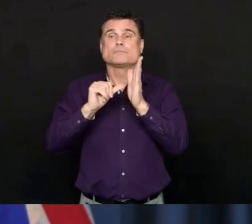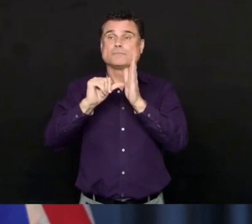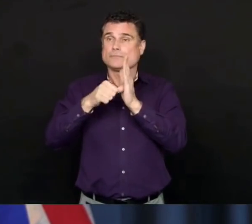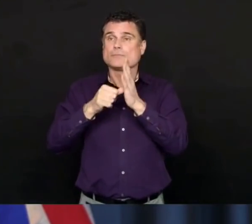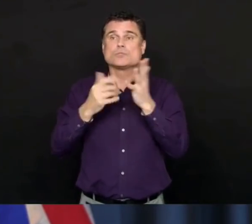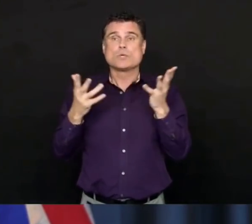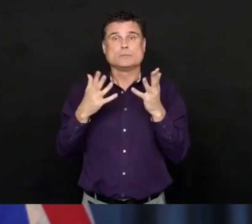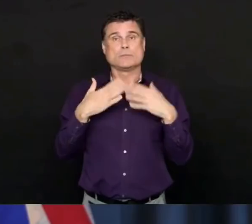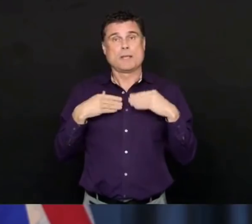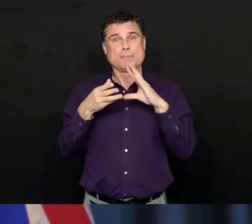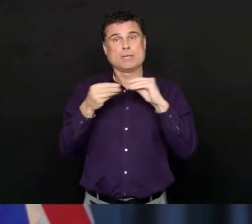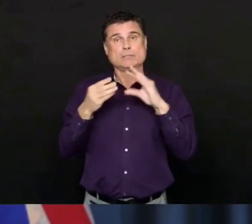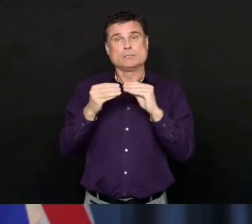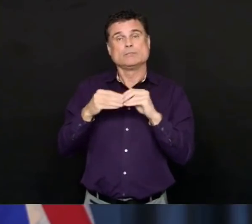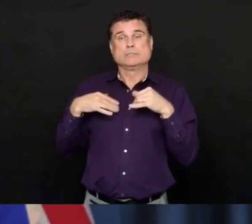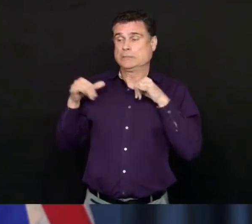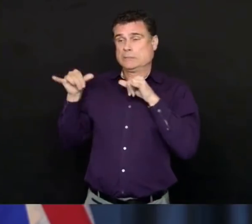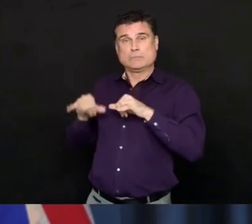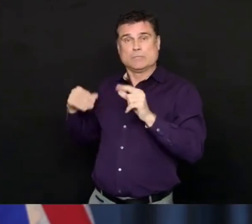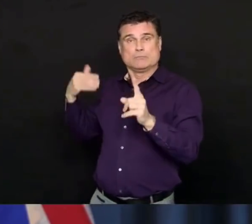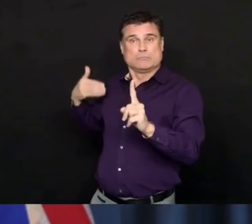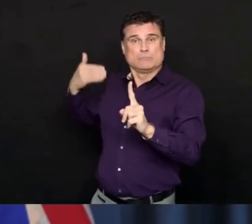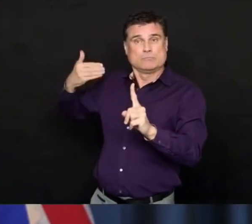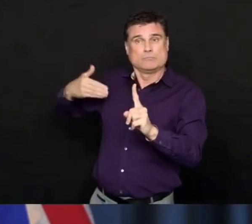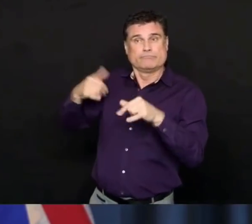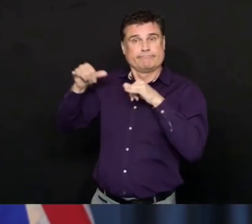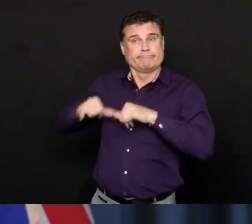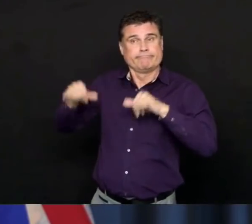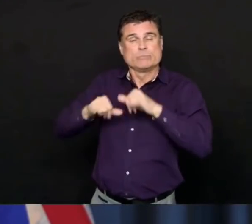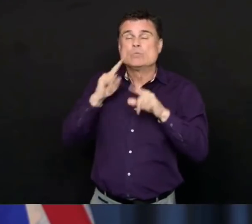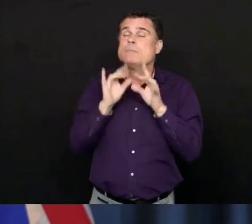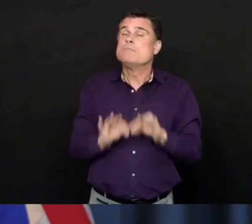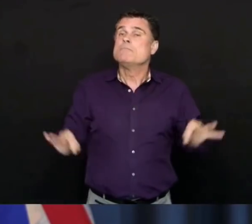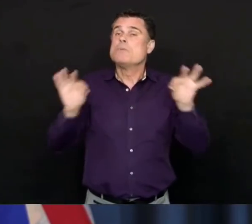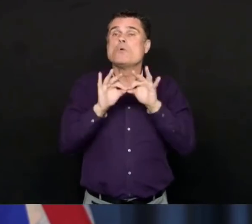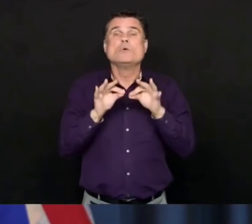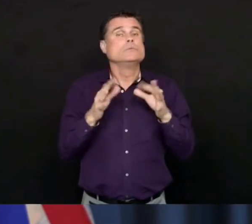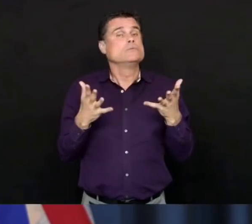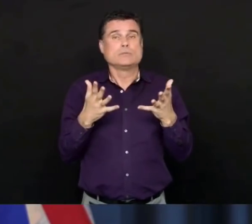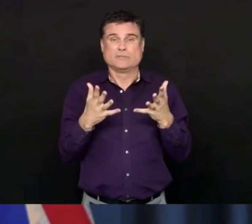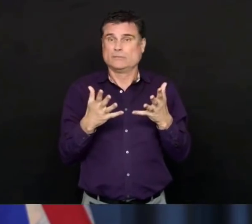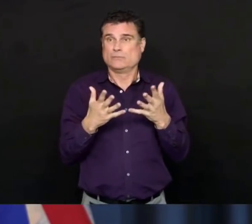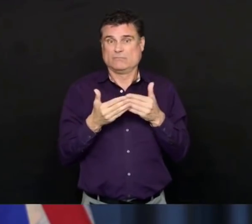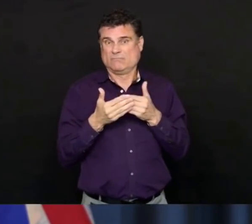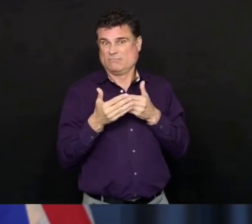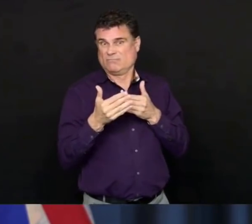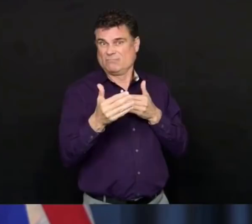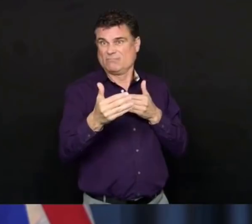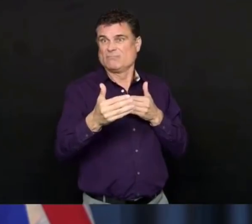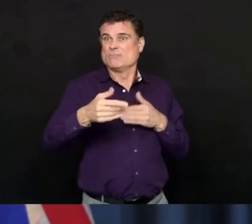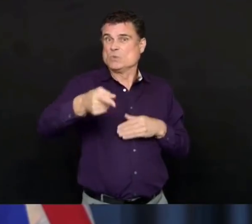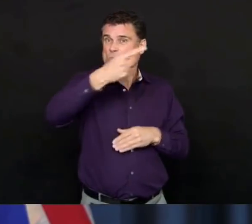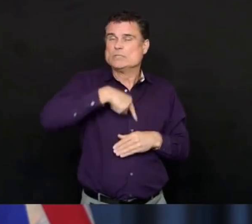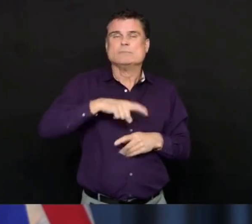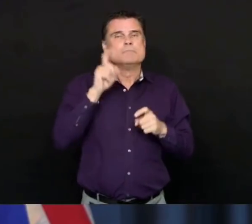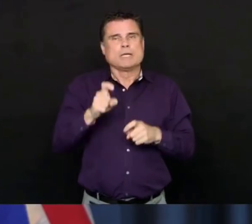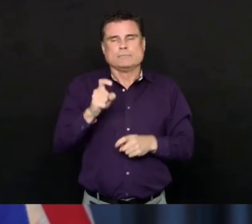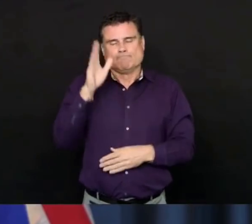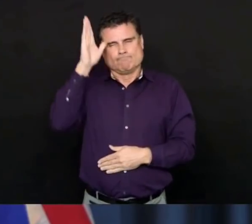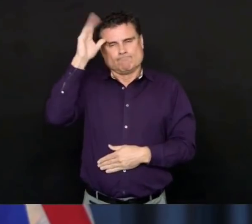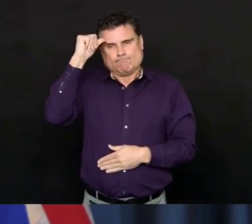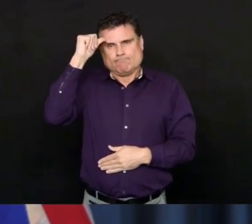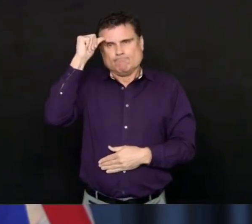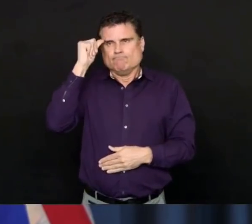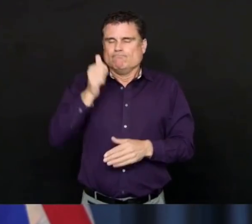We continue, we need to continue to stay united and to stay strong. And as we look ahead to these celebrations with families and friends,